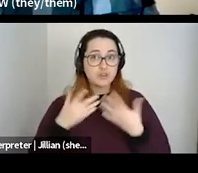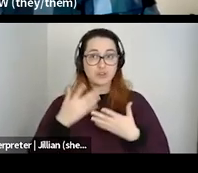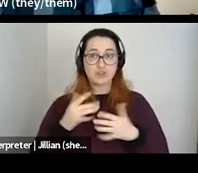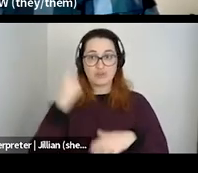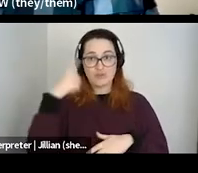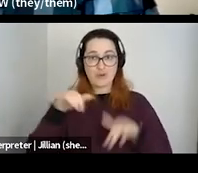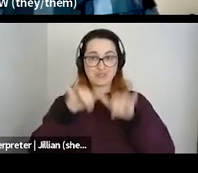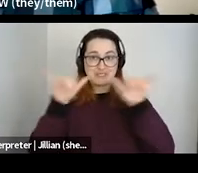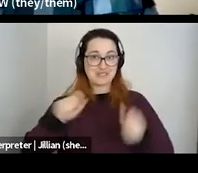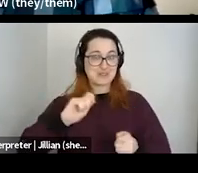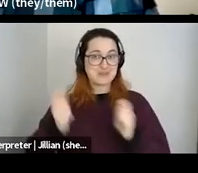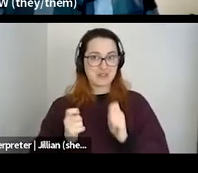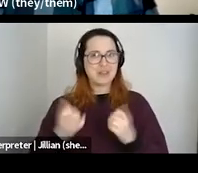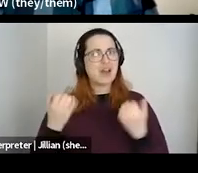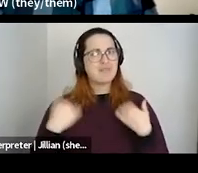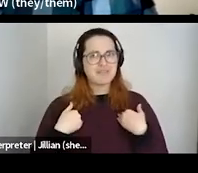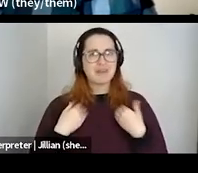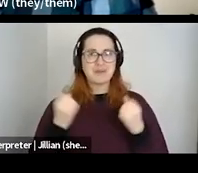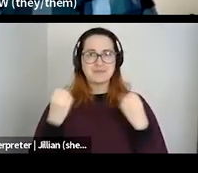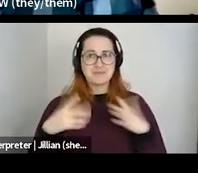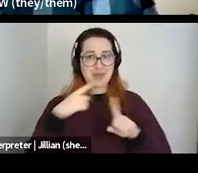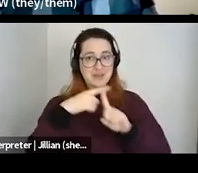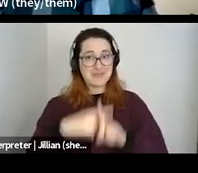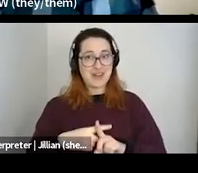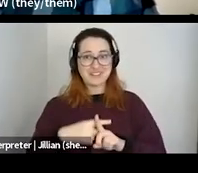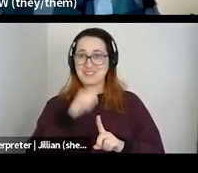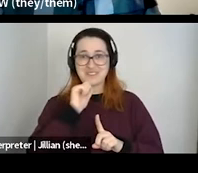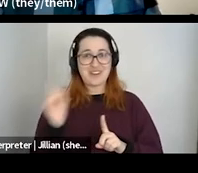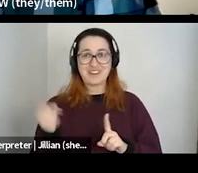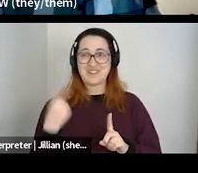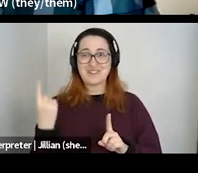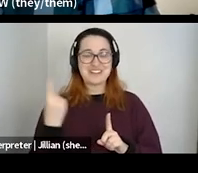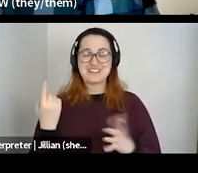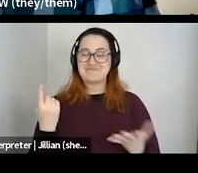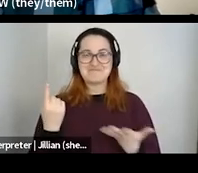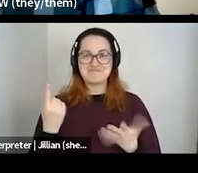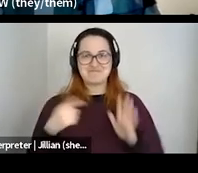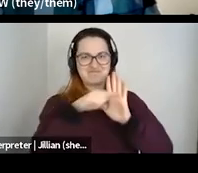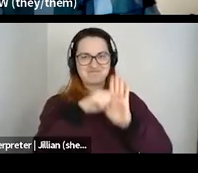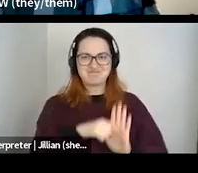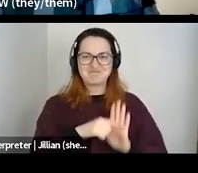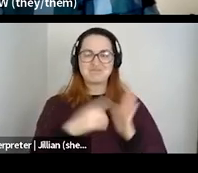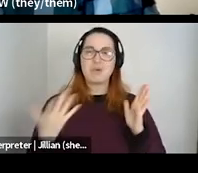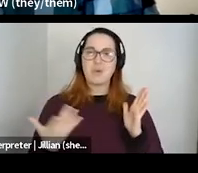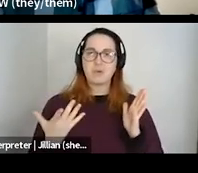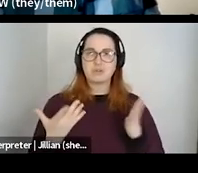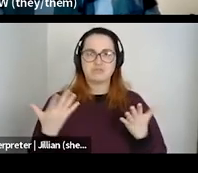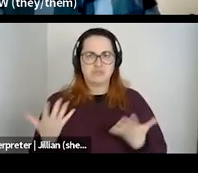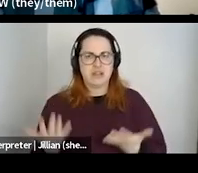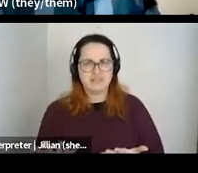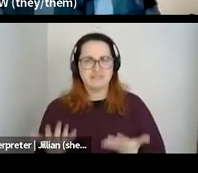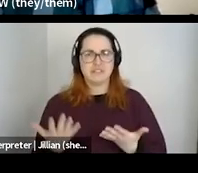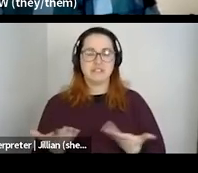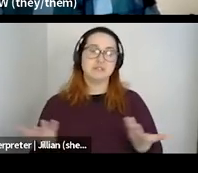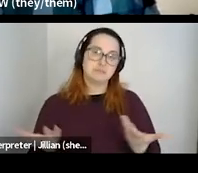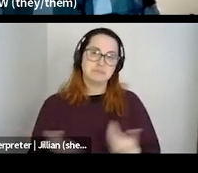And there's a lot of positives in this as well. It's not all negative or heavy all the time.